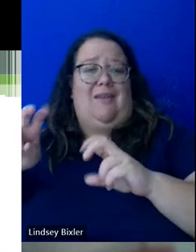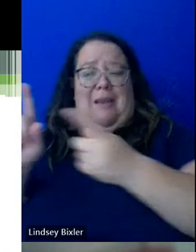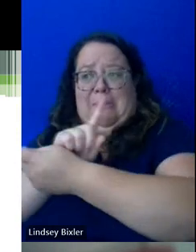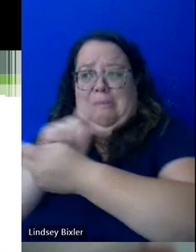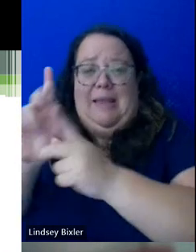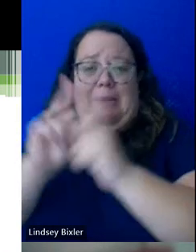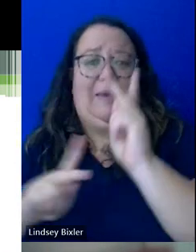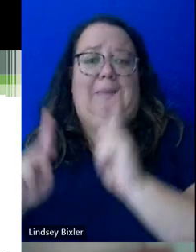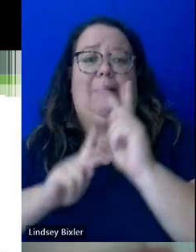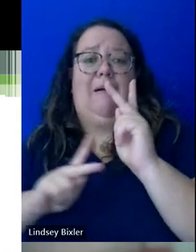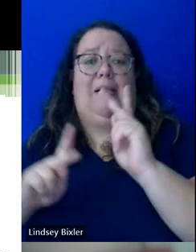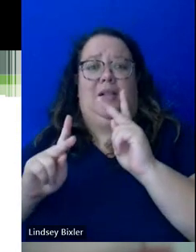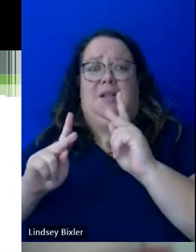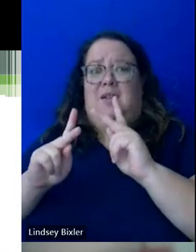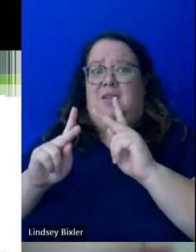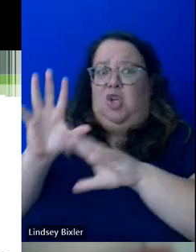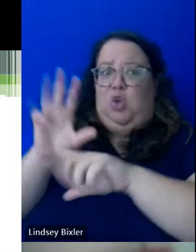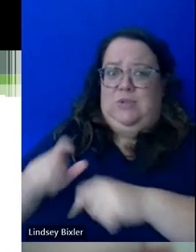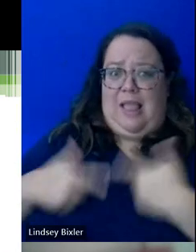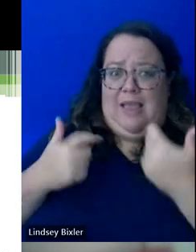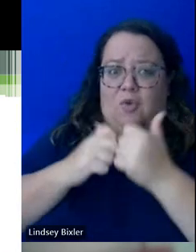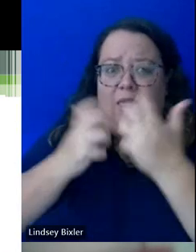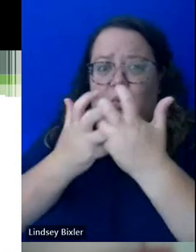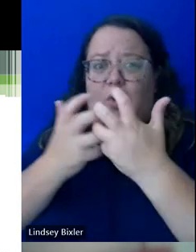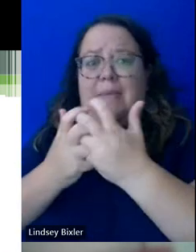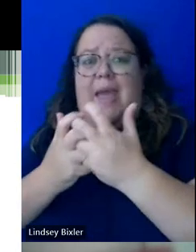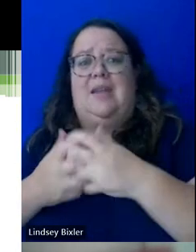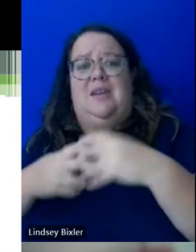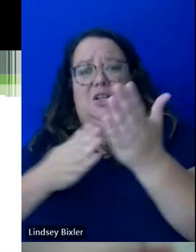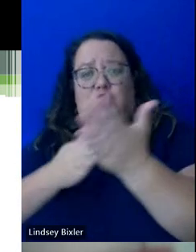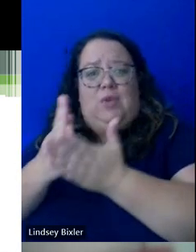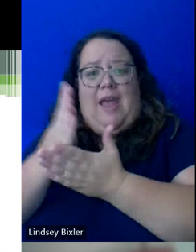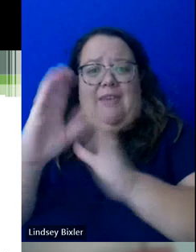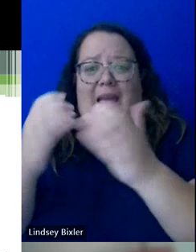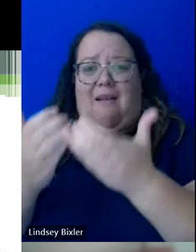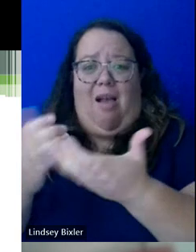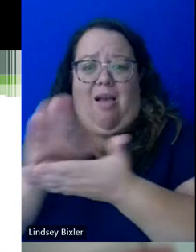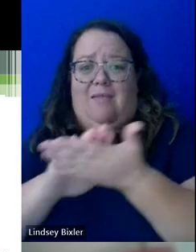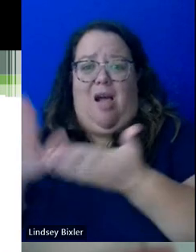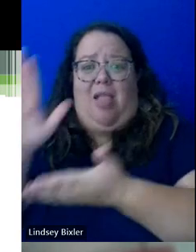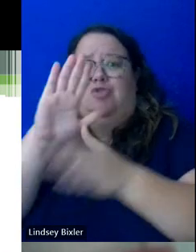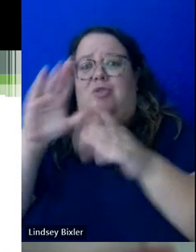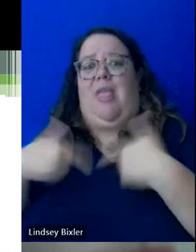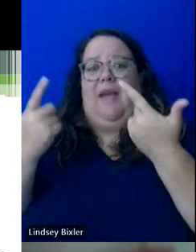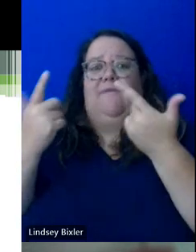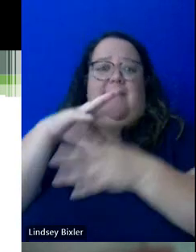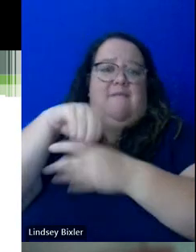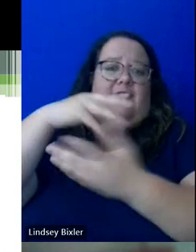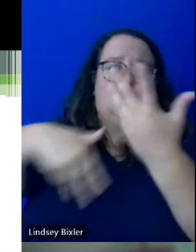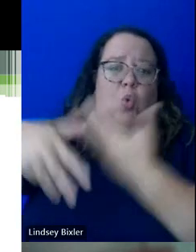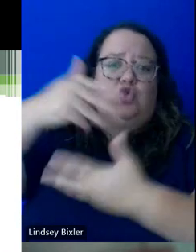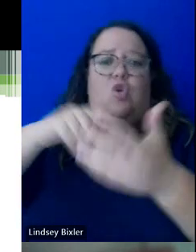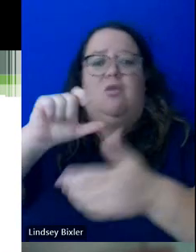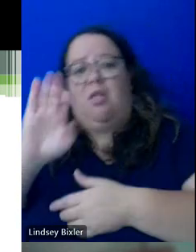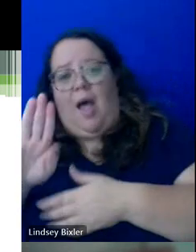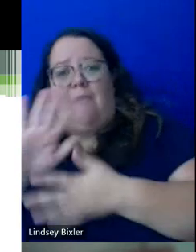to live with a roommate and just to navigate the college life, you know, getting involved in social activities, clubs, things like that,